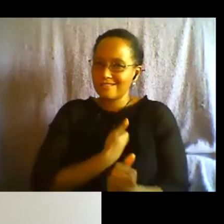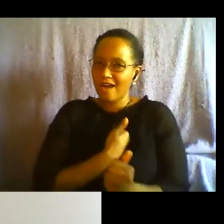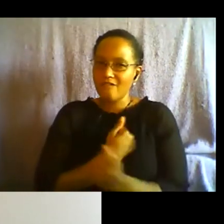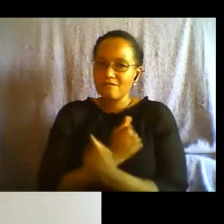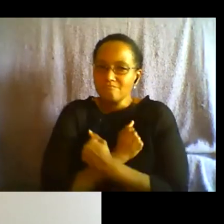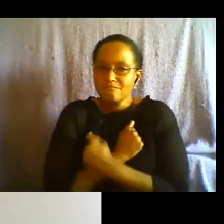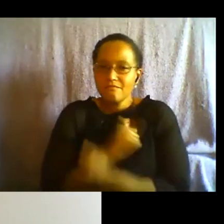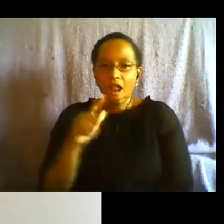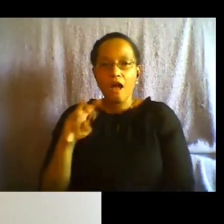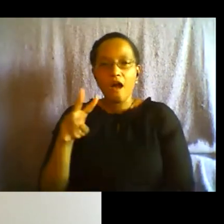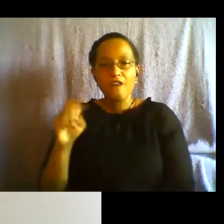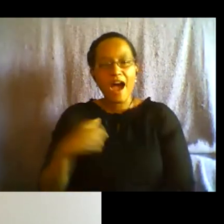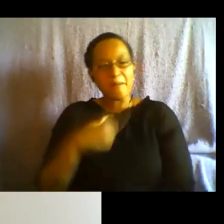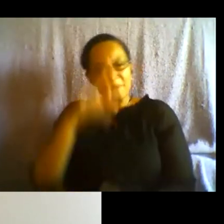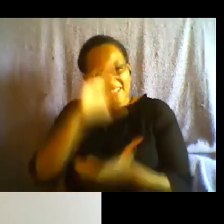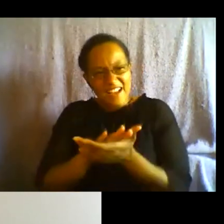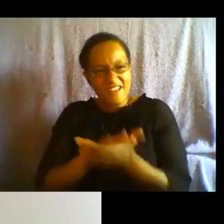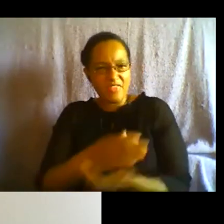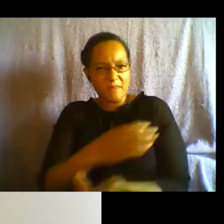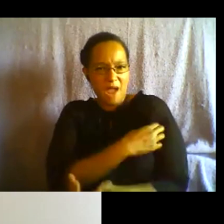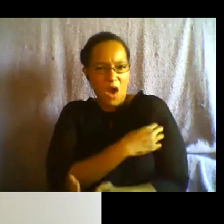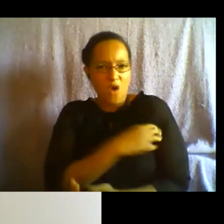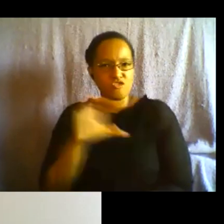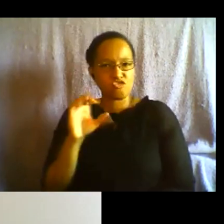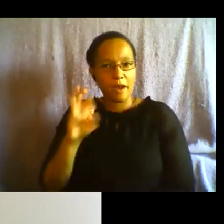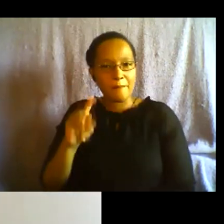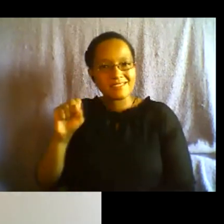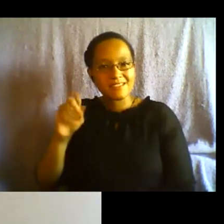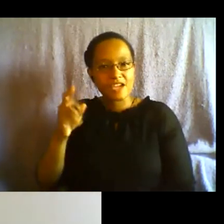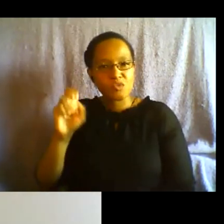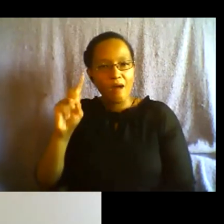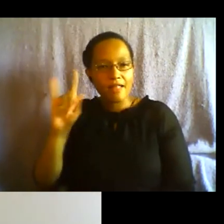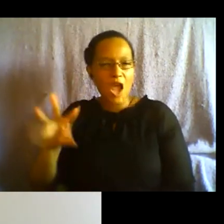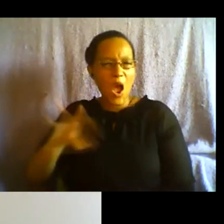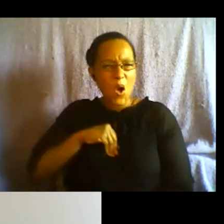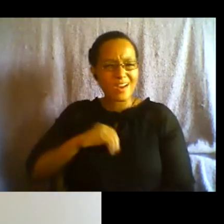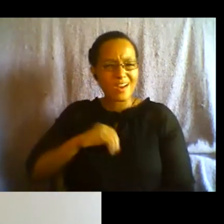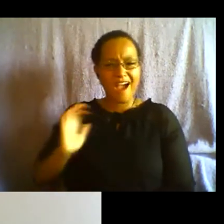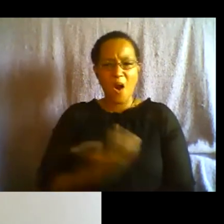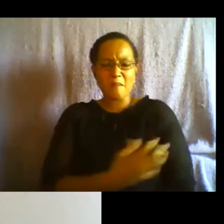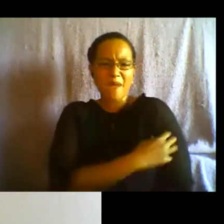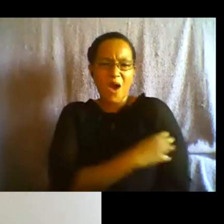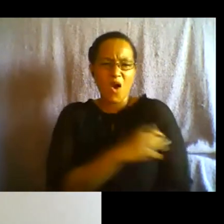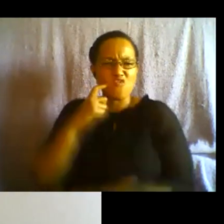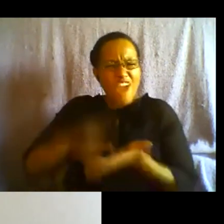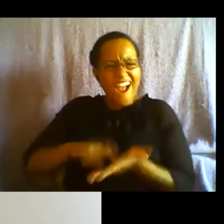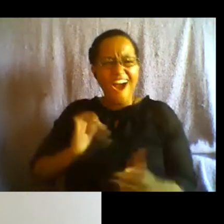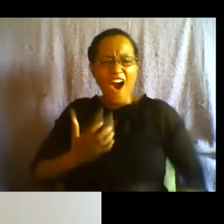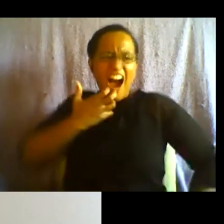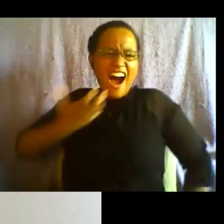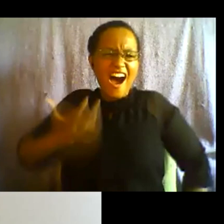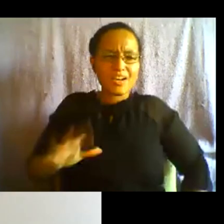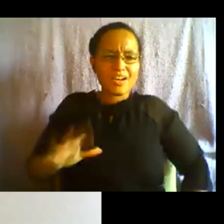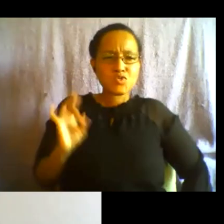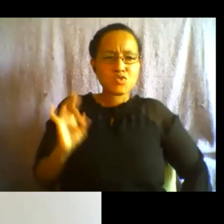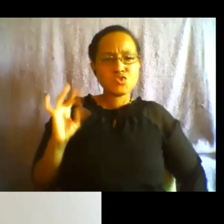sexuality owning our sensuality is power recognizing our hotness is powerful sharing